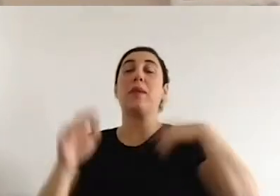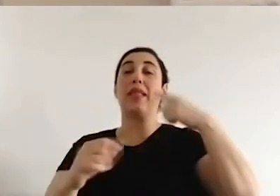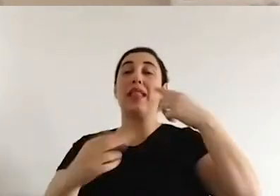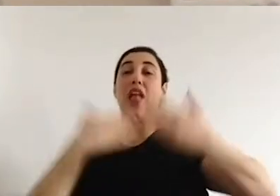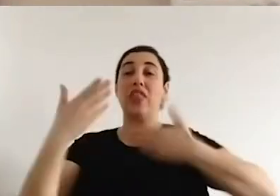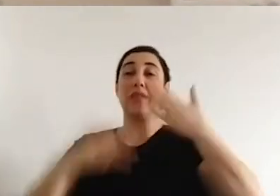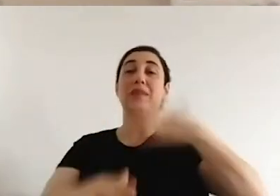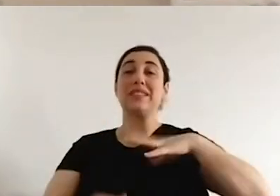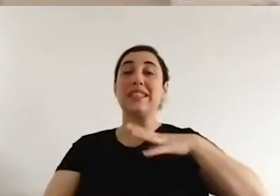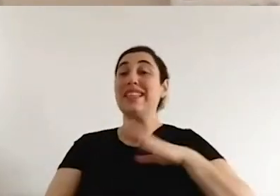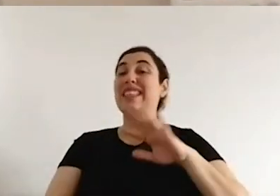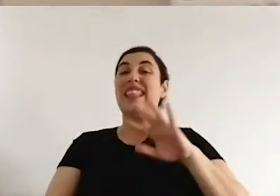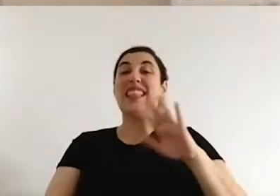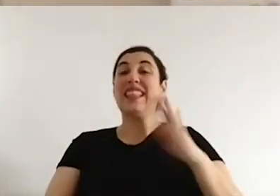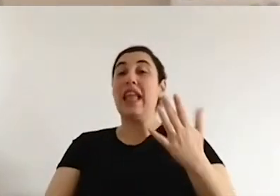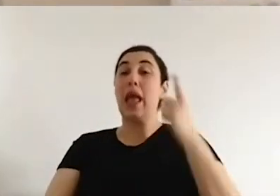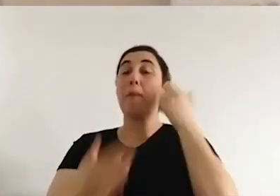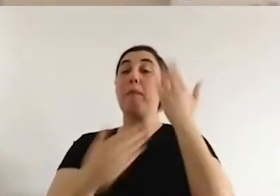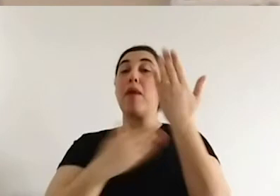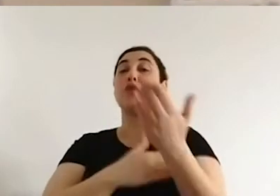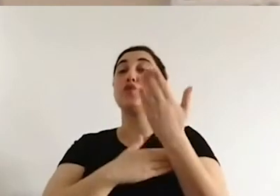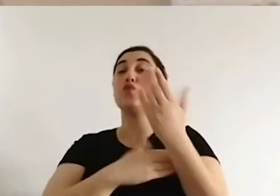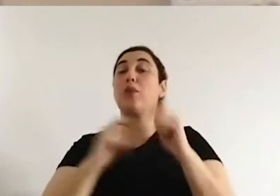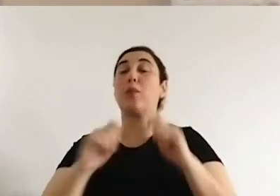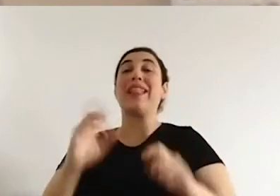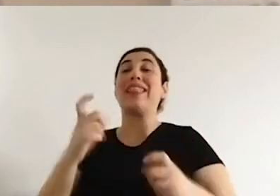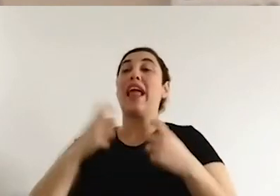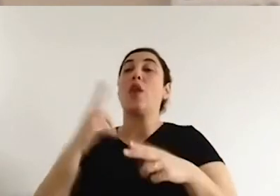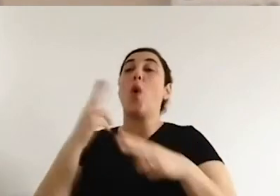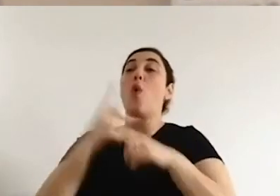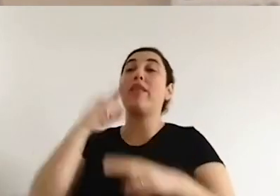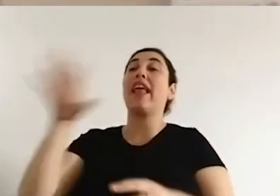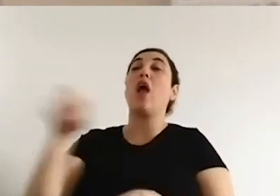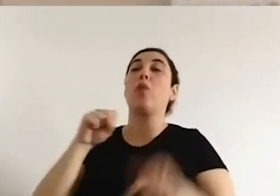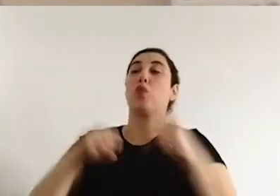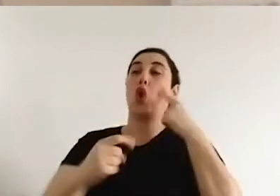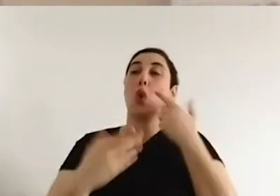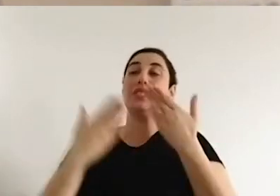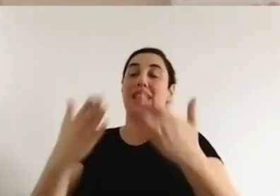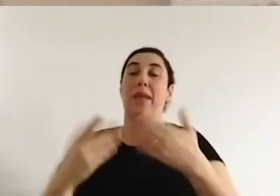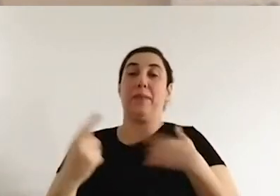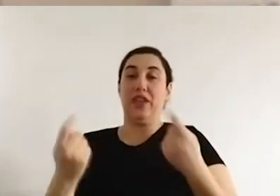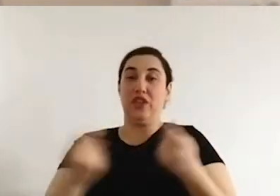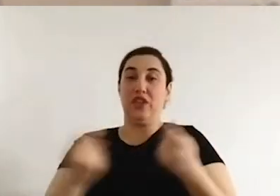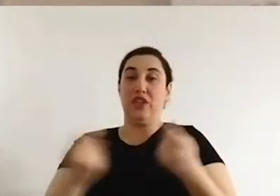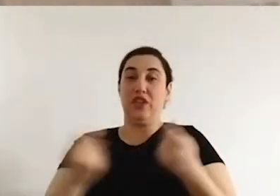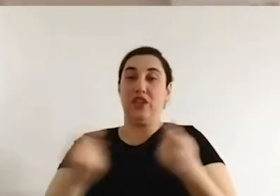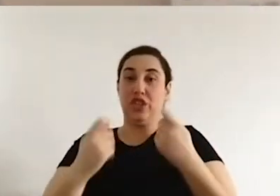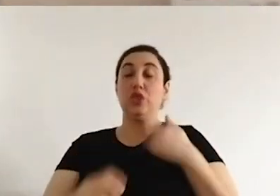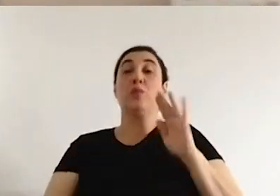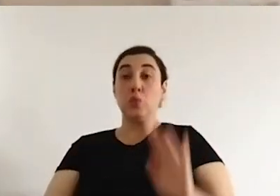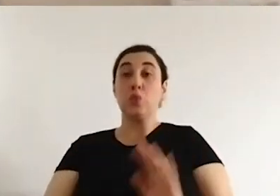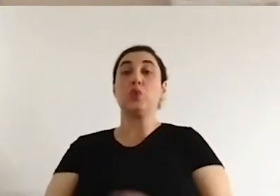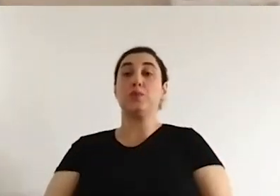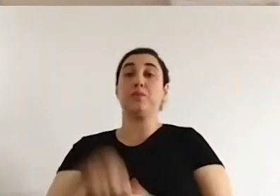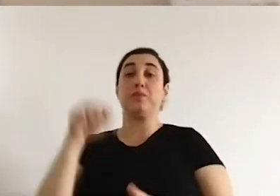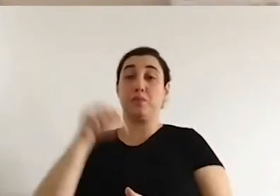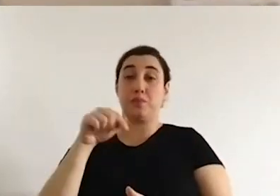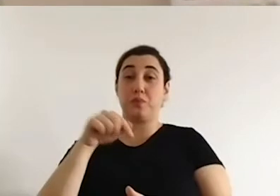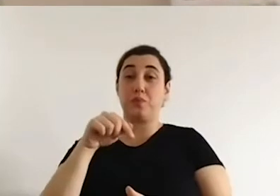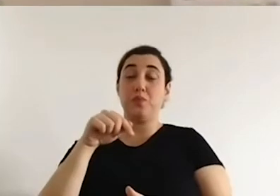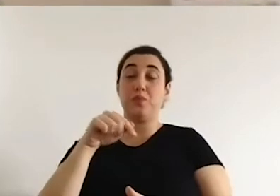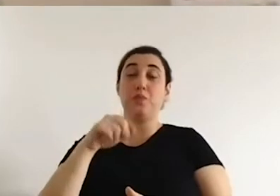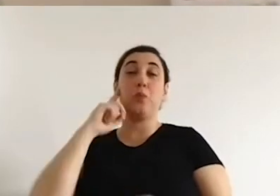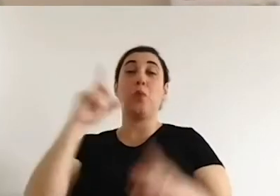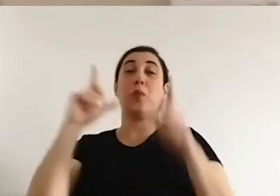define populism, there are different resources are being used and there are different choices are